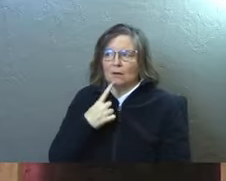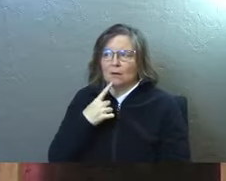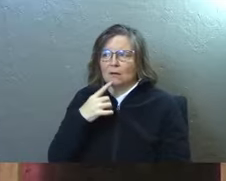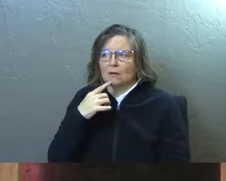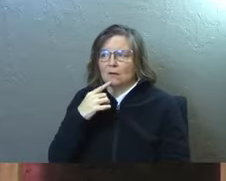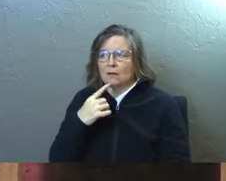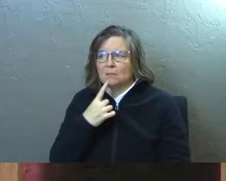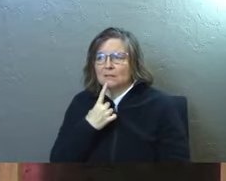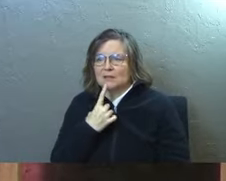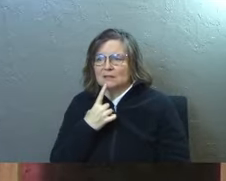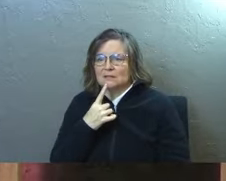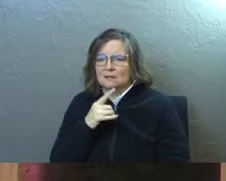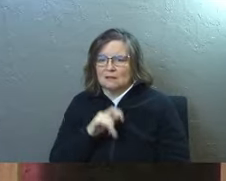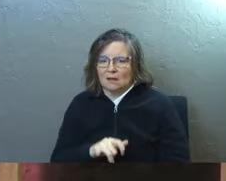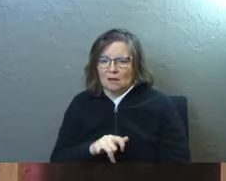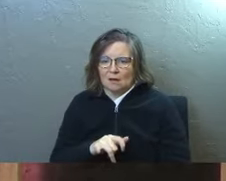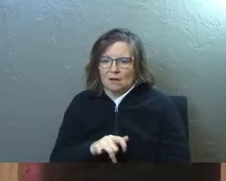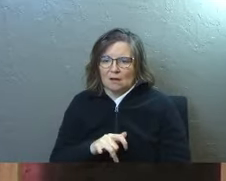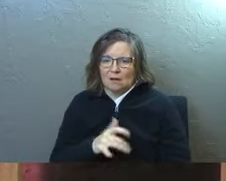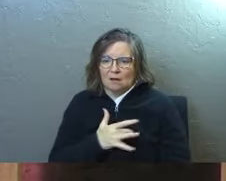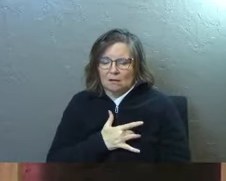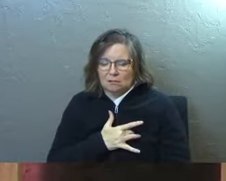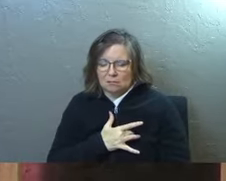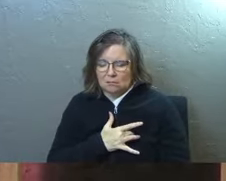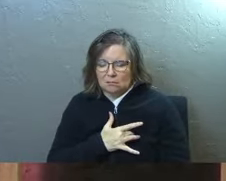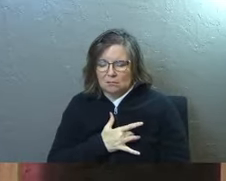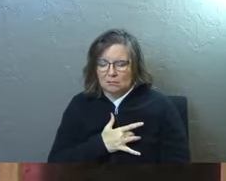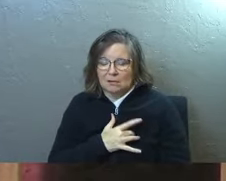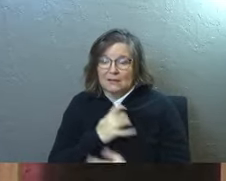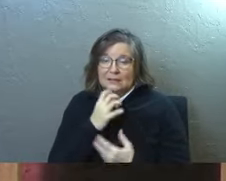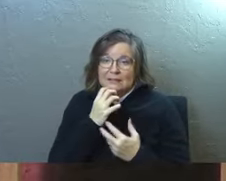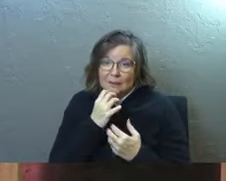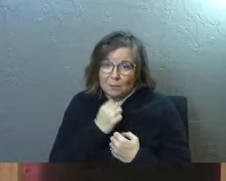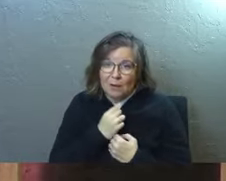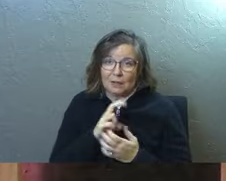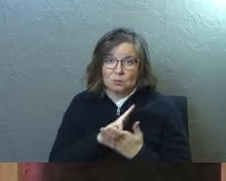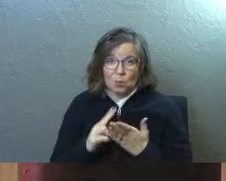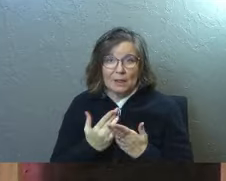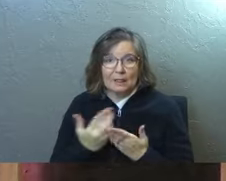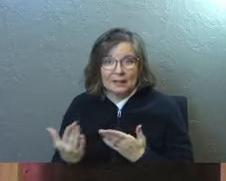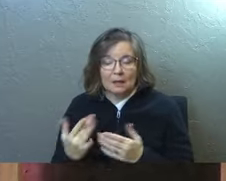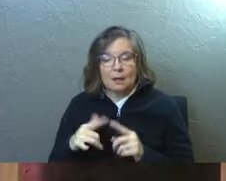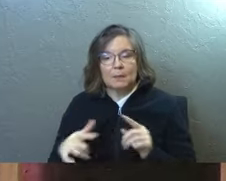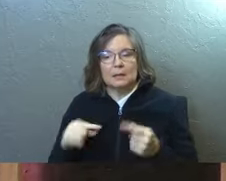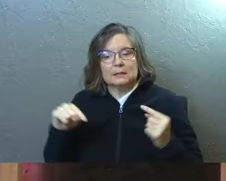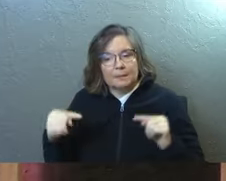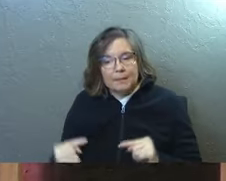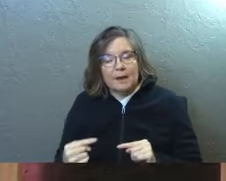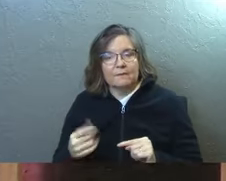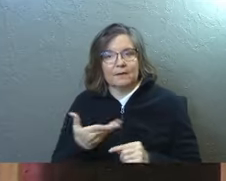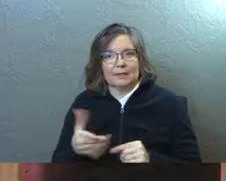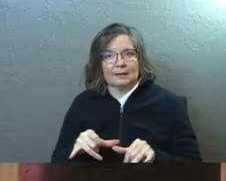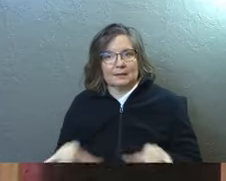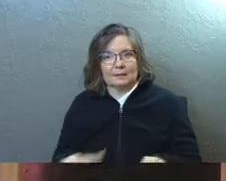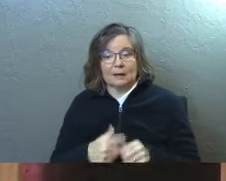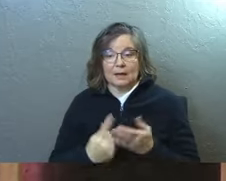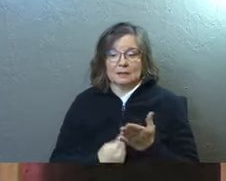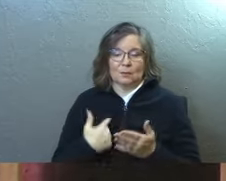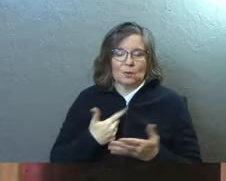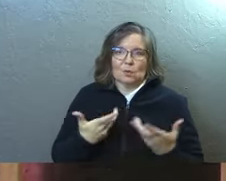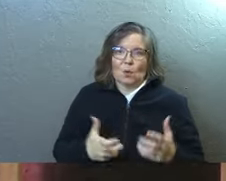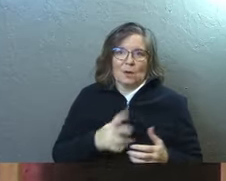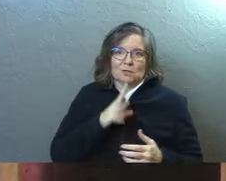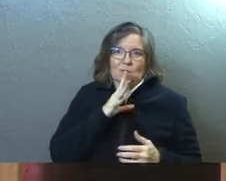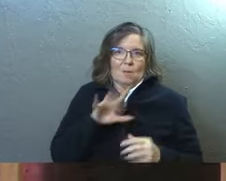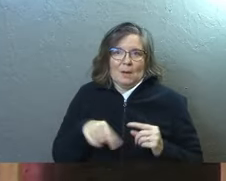them. We're going to miss them. And that missing is a precious and holy thing, but it's a painful thing. And sometimes we